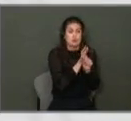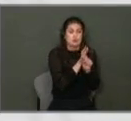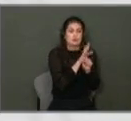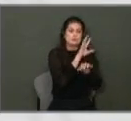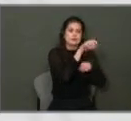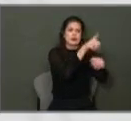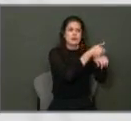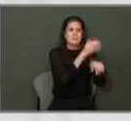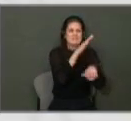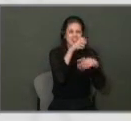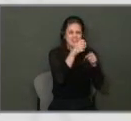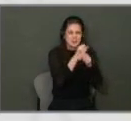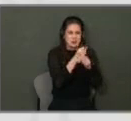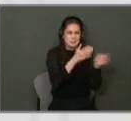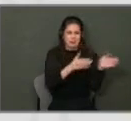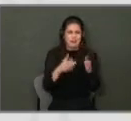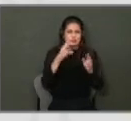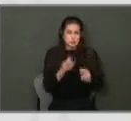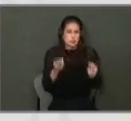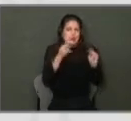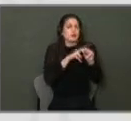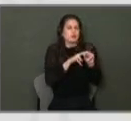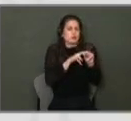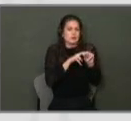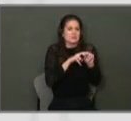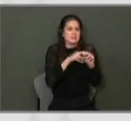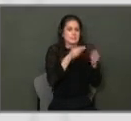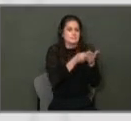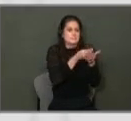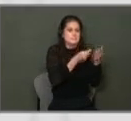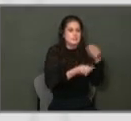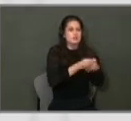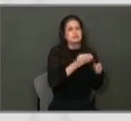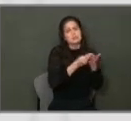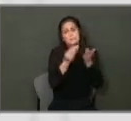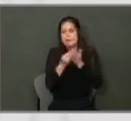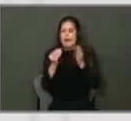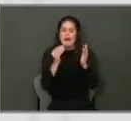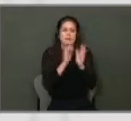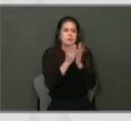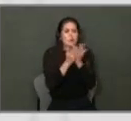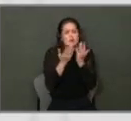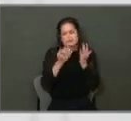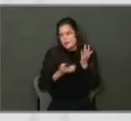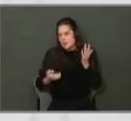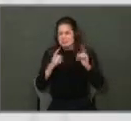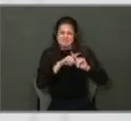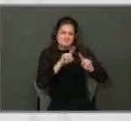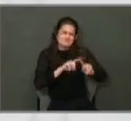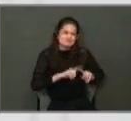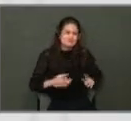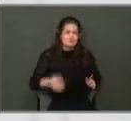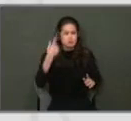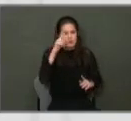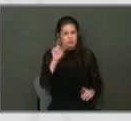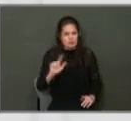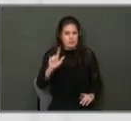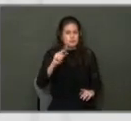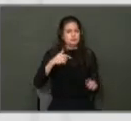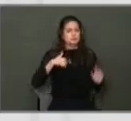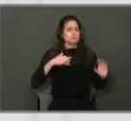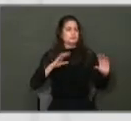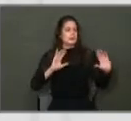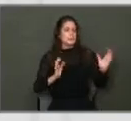established a five-year plan to increase our library materials budget. He did an analysis of how we stack up against other